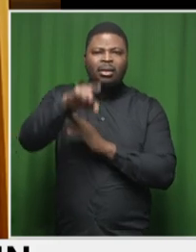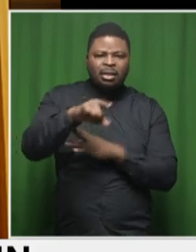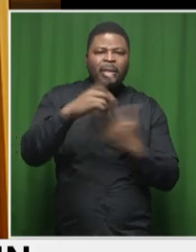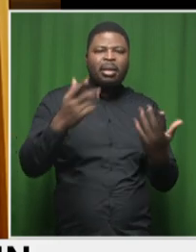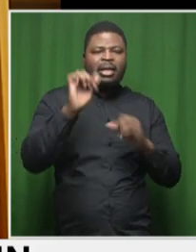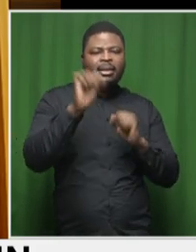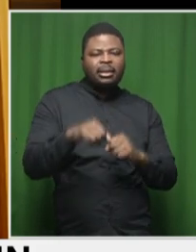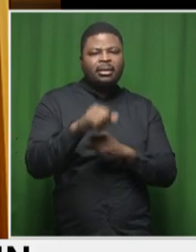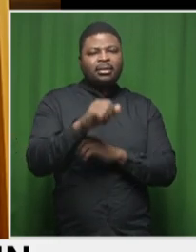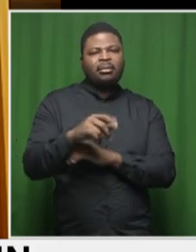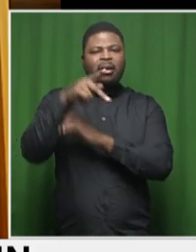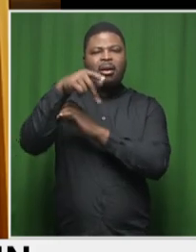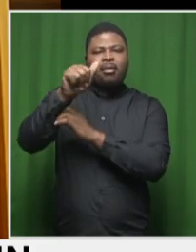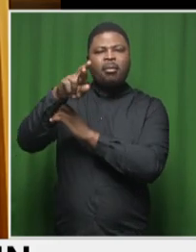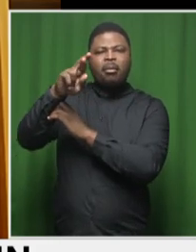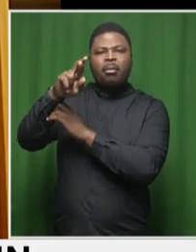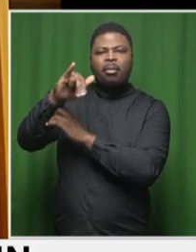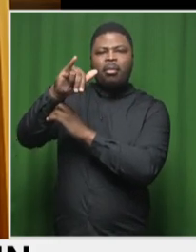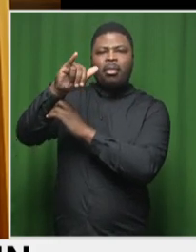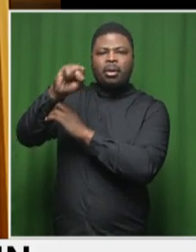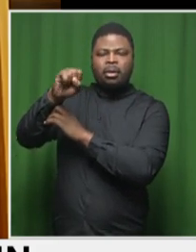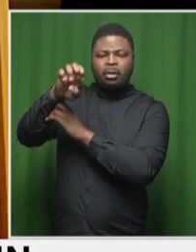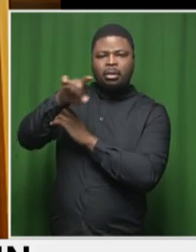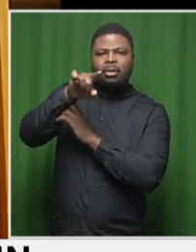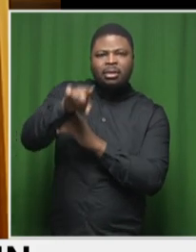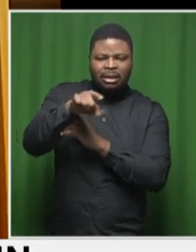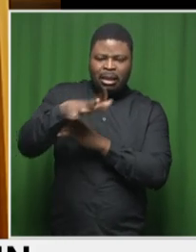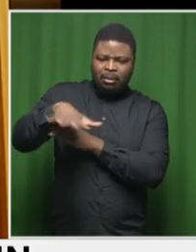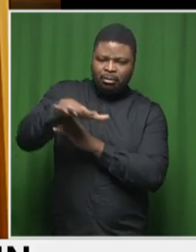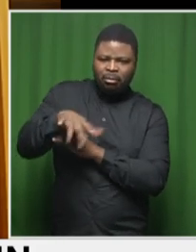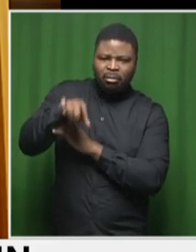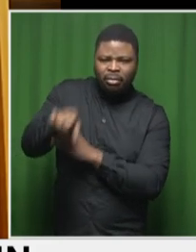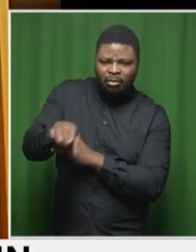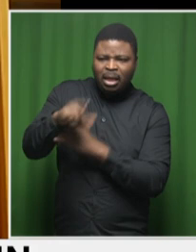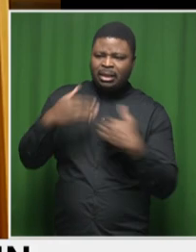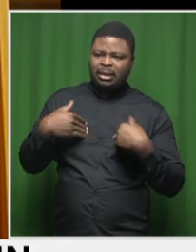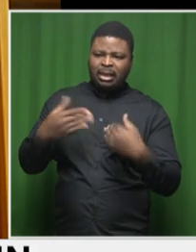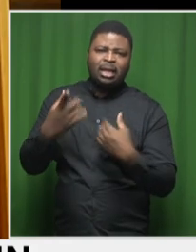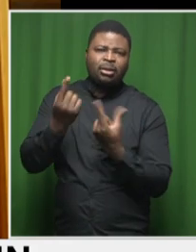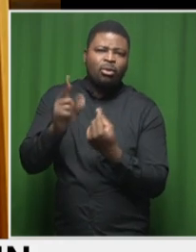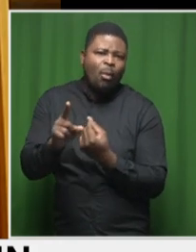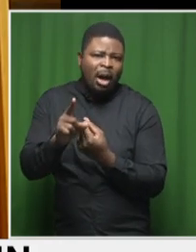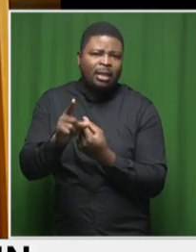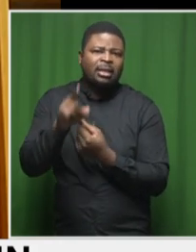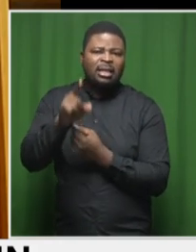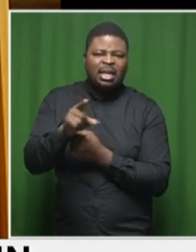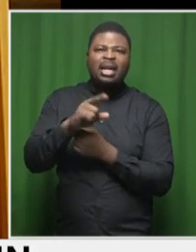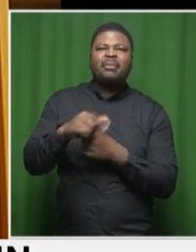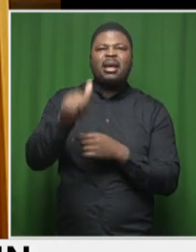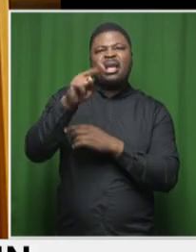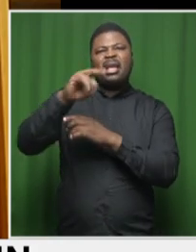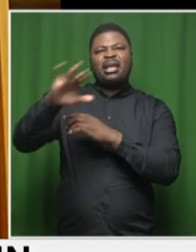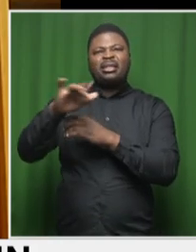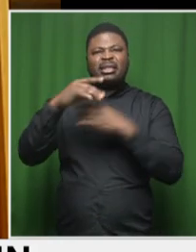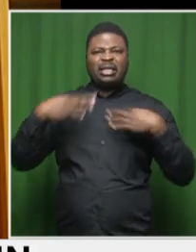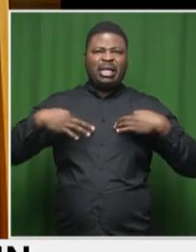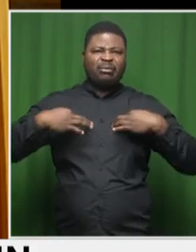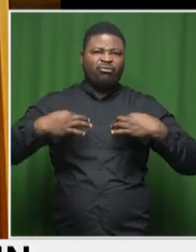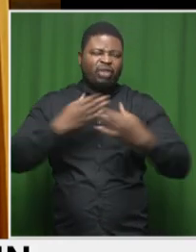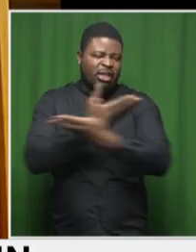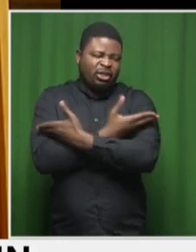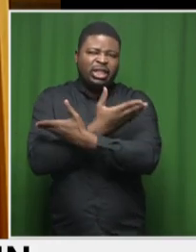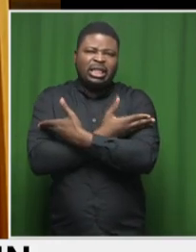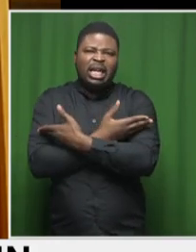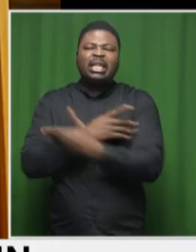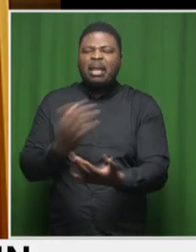supporters of the Mahashude started burning, you know, ANC T-shirts and all that. But